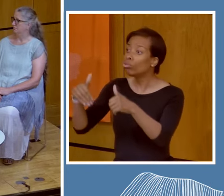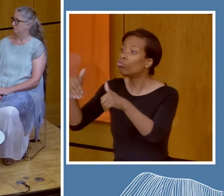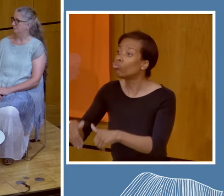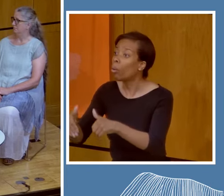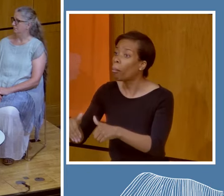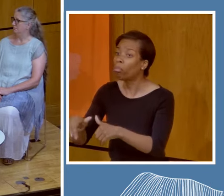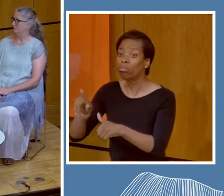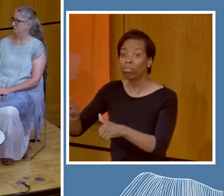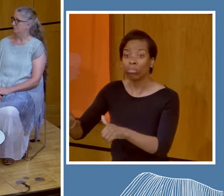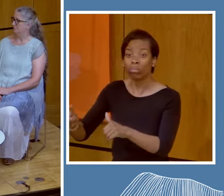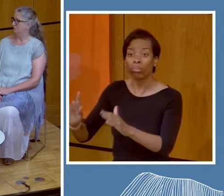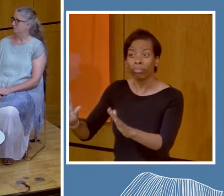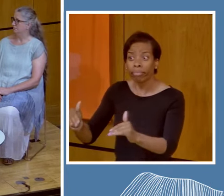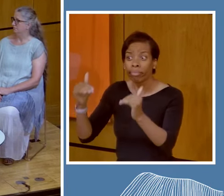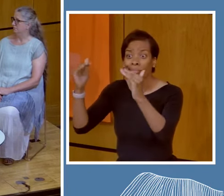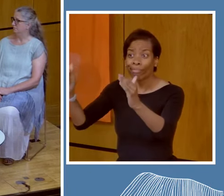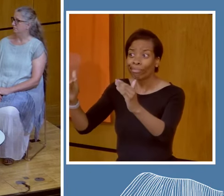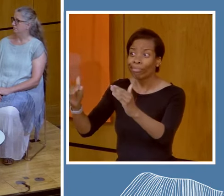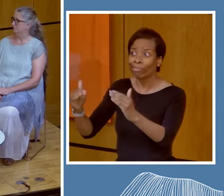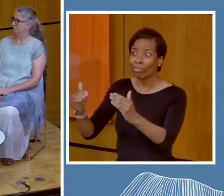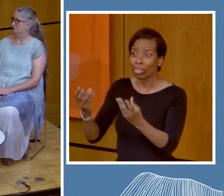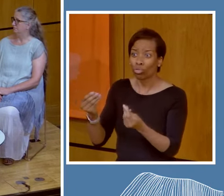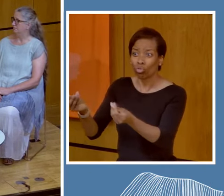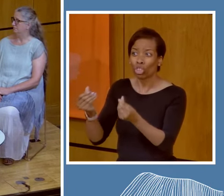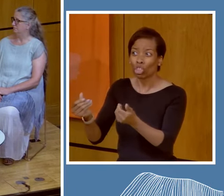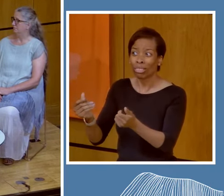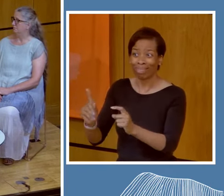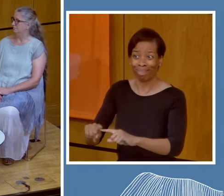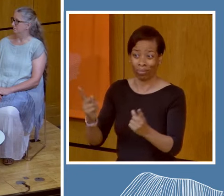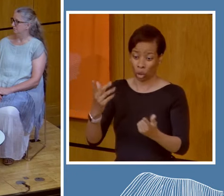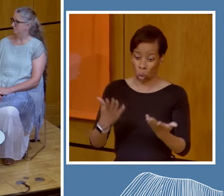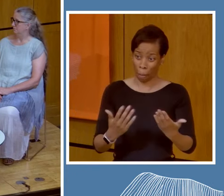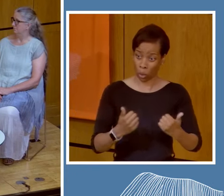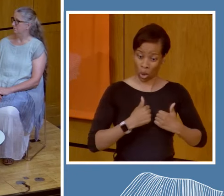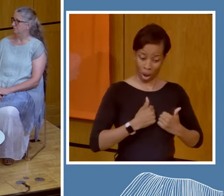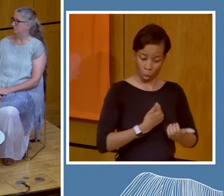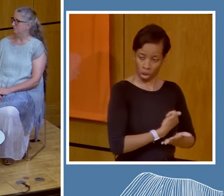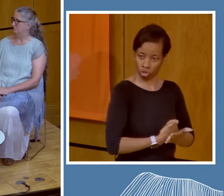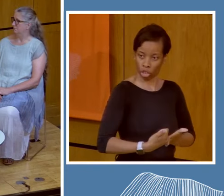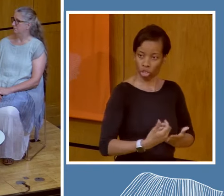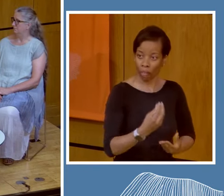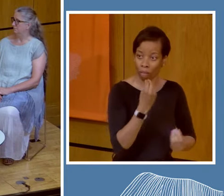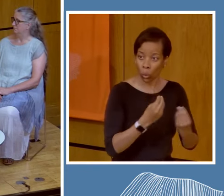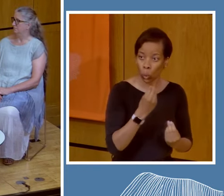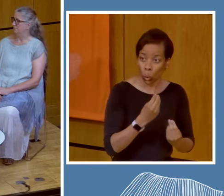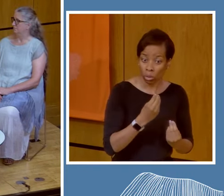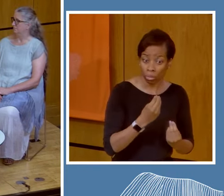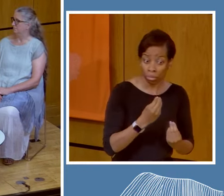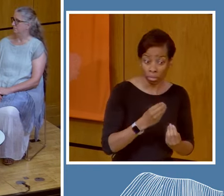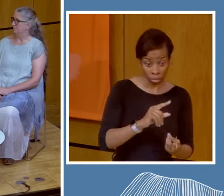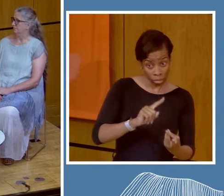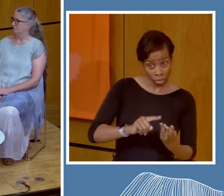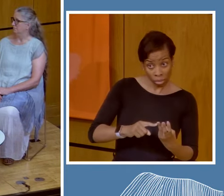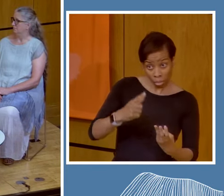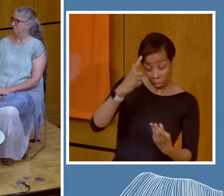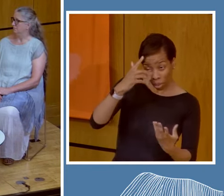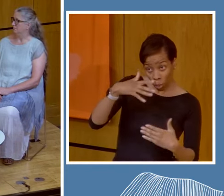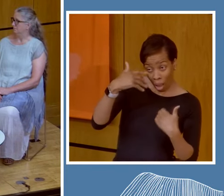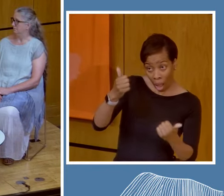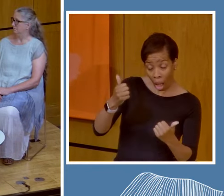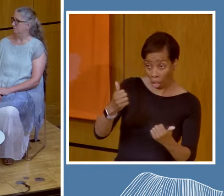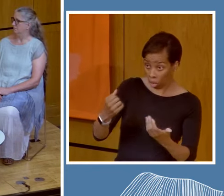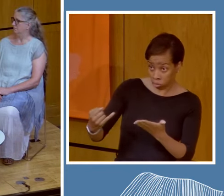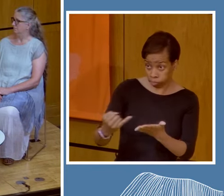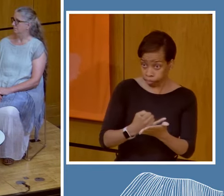nutrition comparatively to our traditional foods. It's on top of the mental wellness impacts, because when we harvest